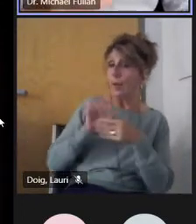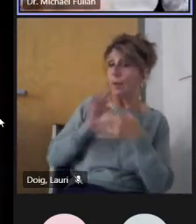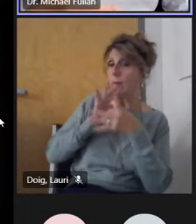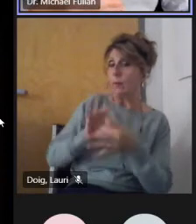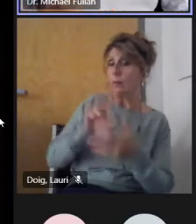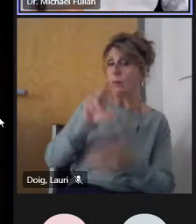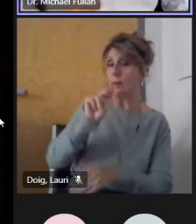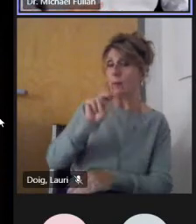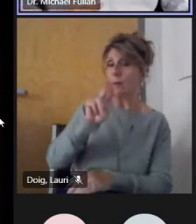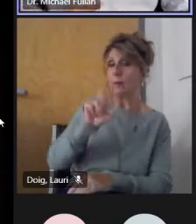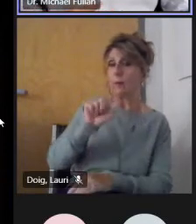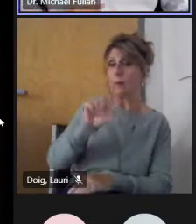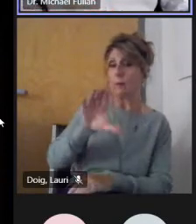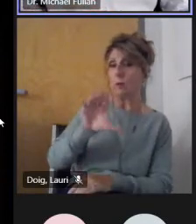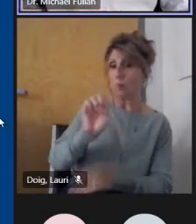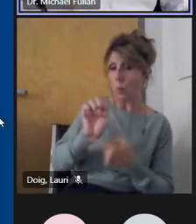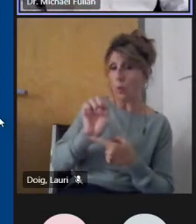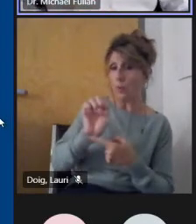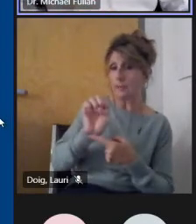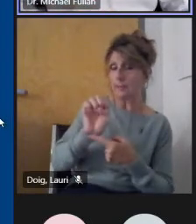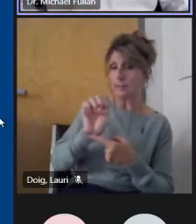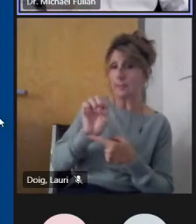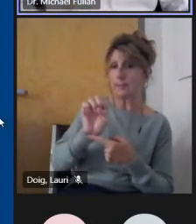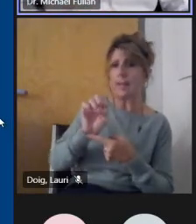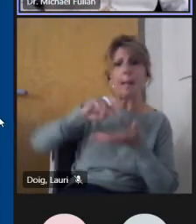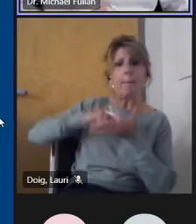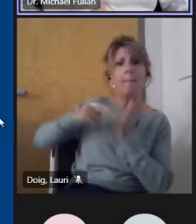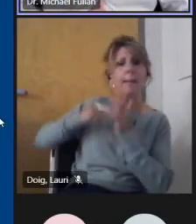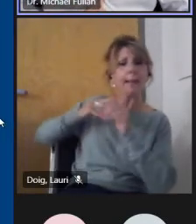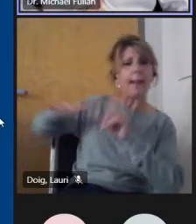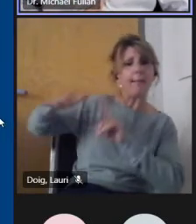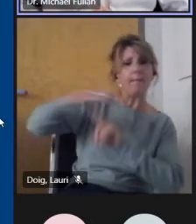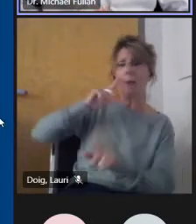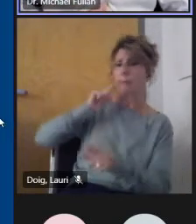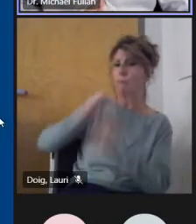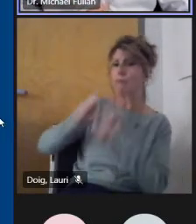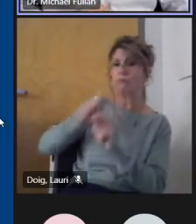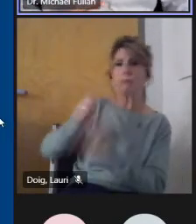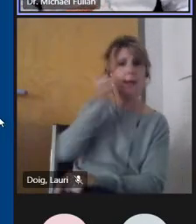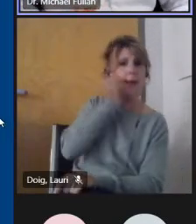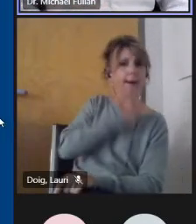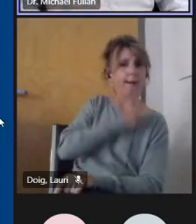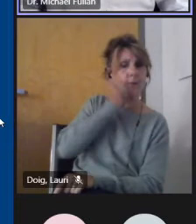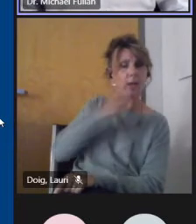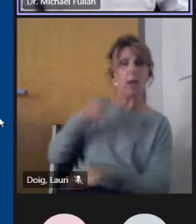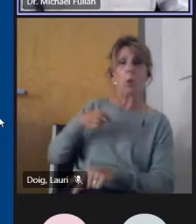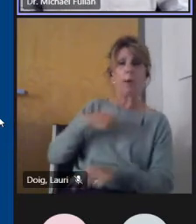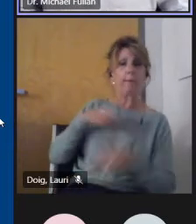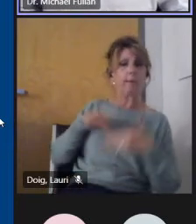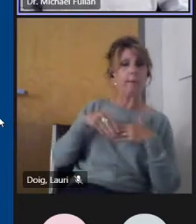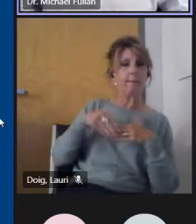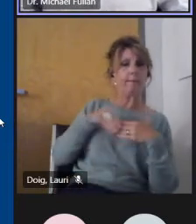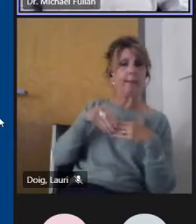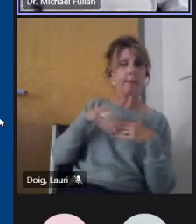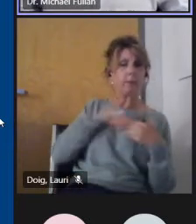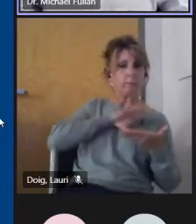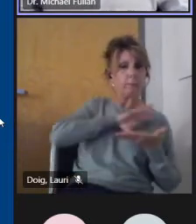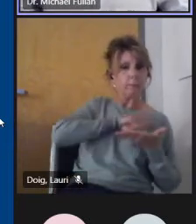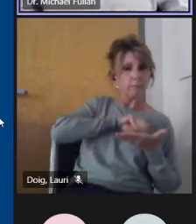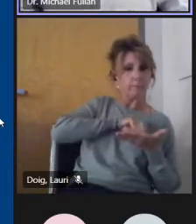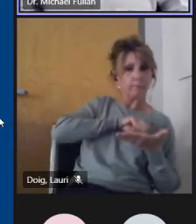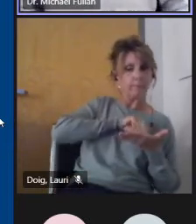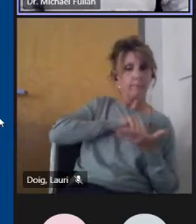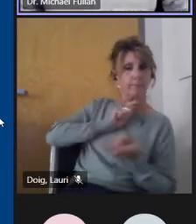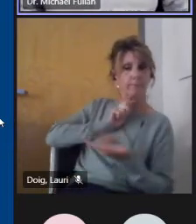dynamic concept. And so the other concept I wanted to emphasize is